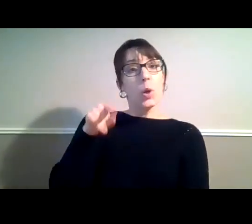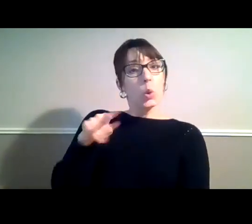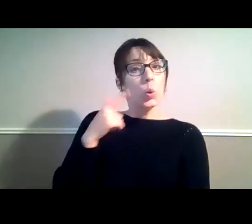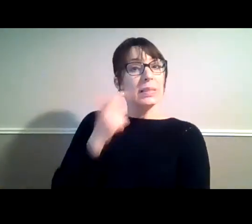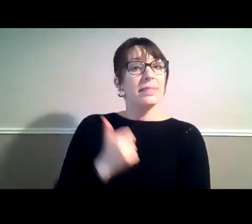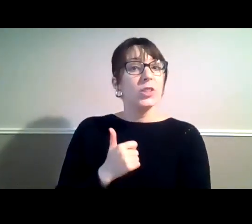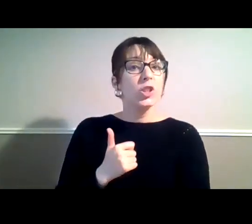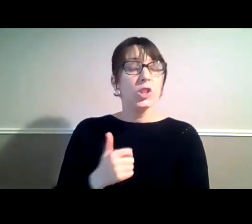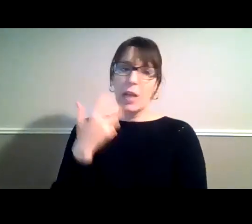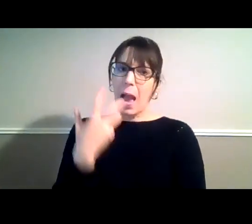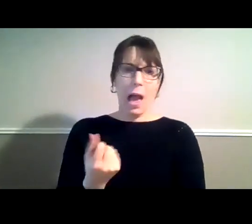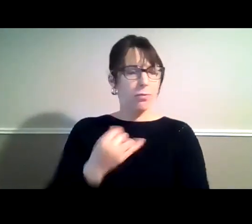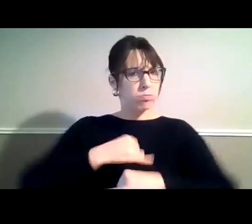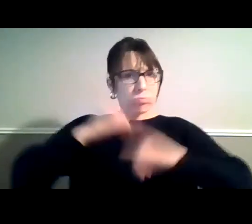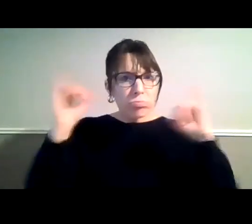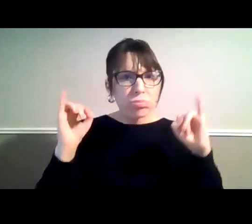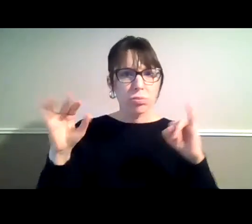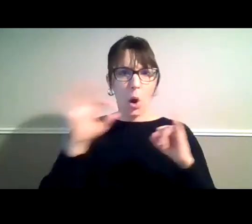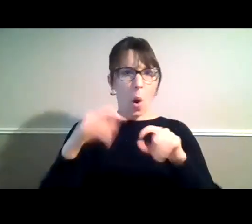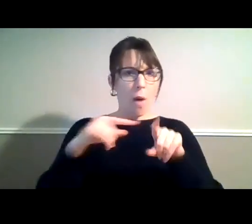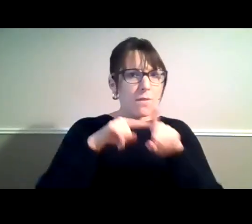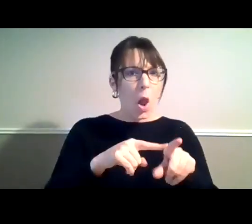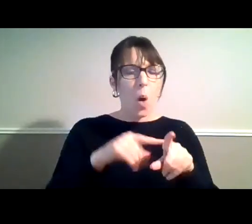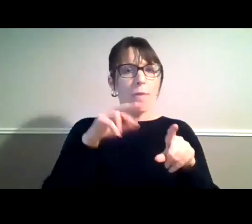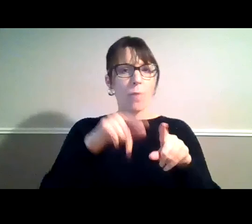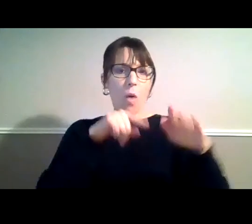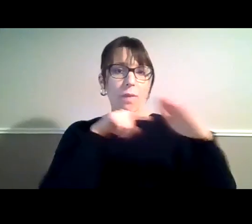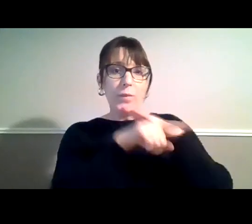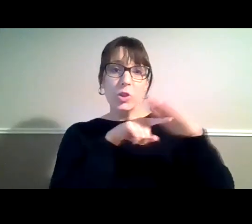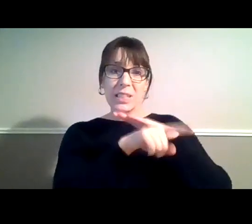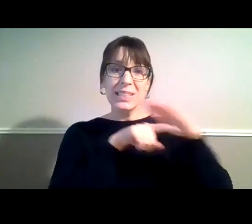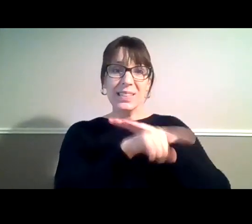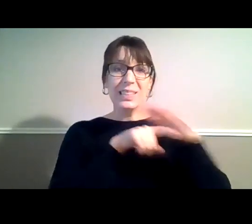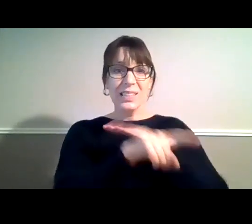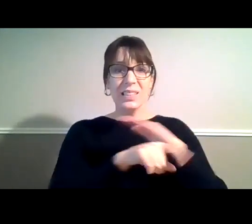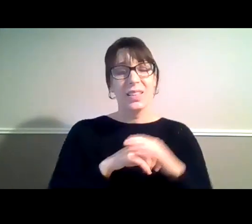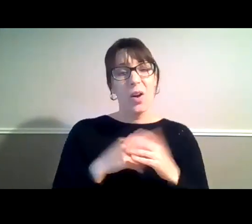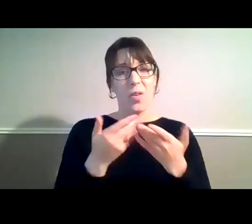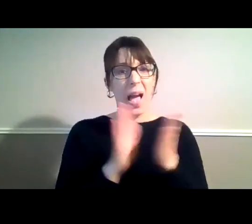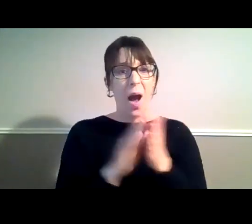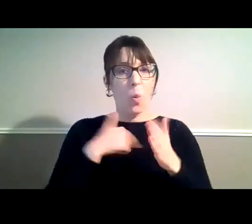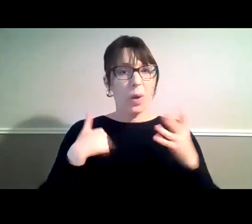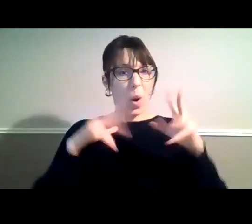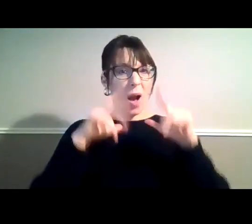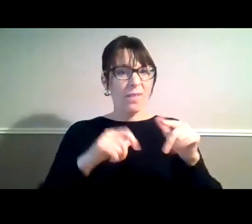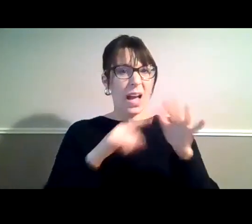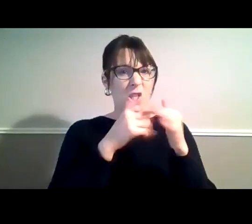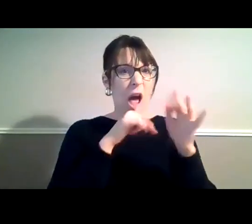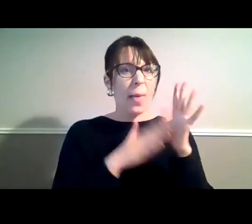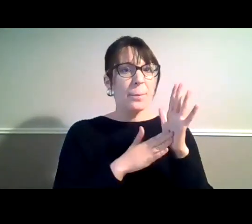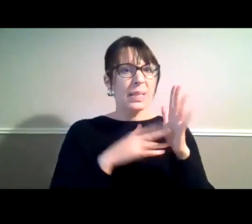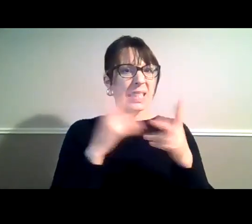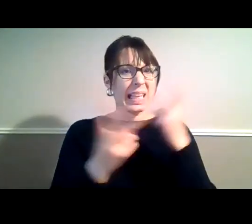the terrible non-compliance with the Refugee Convention and the way that we treat asylum seekers and that's a real